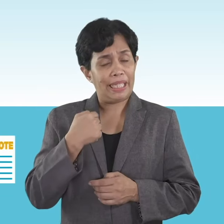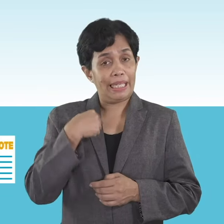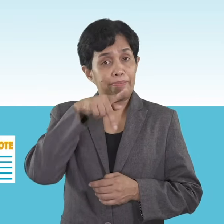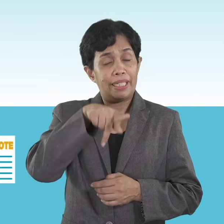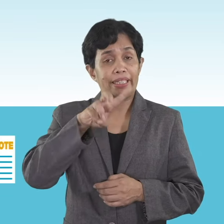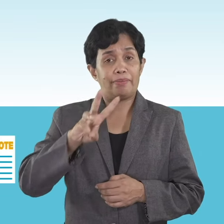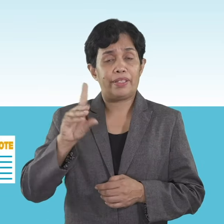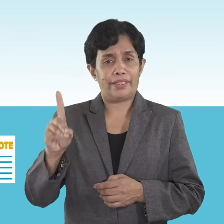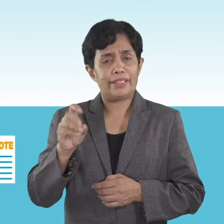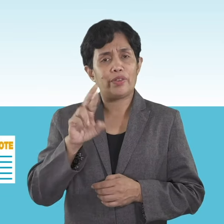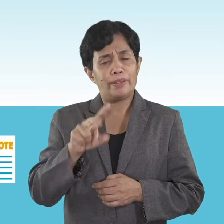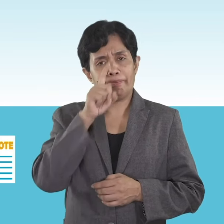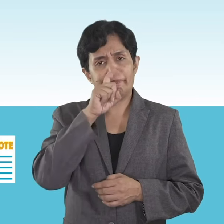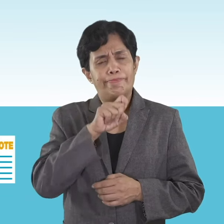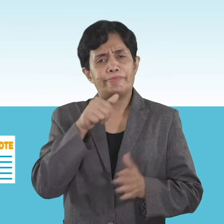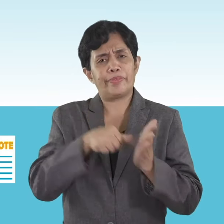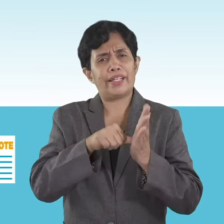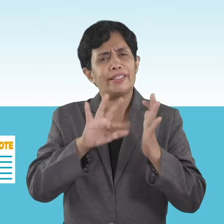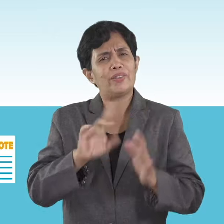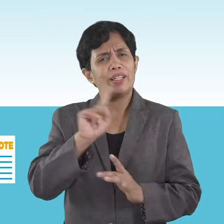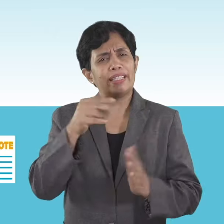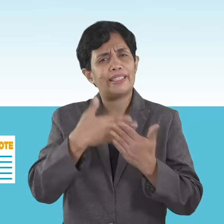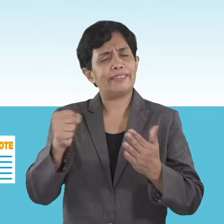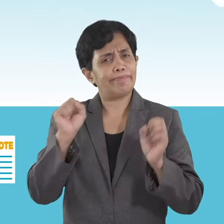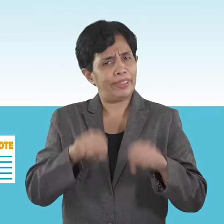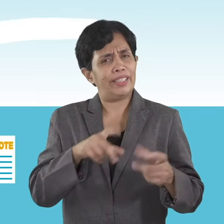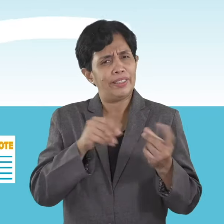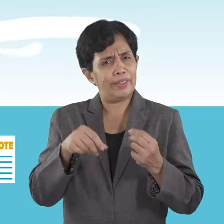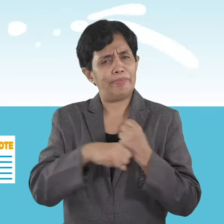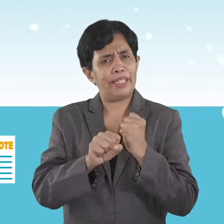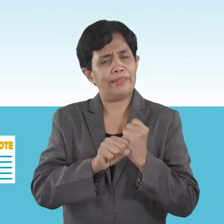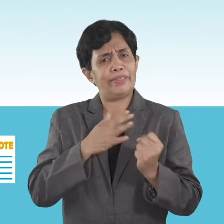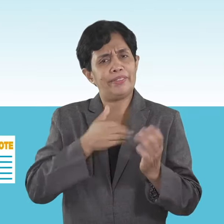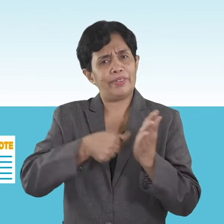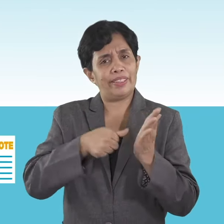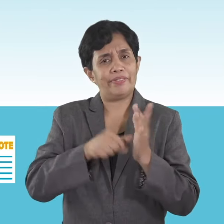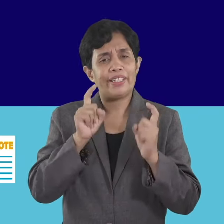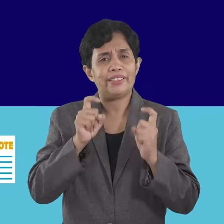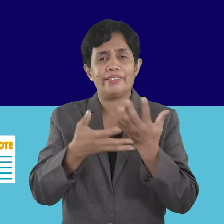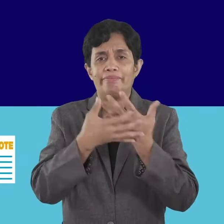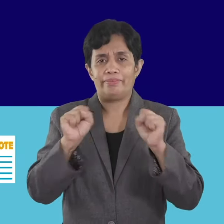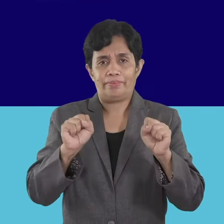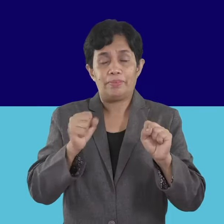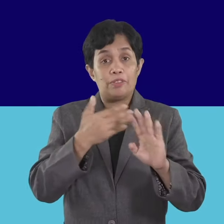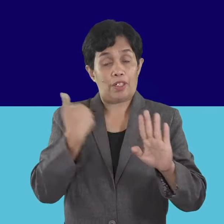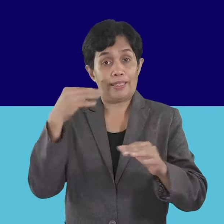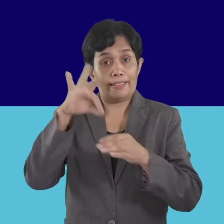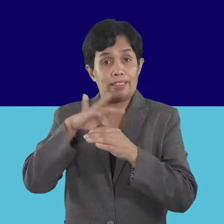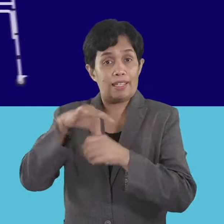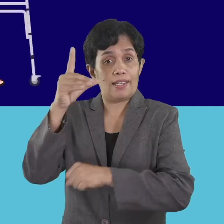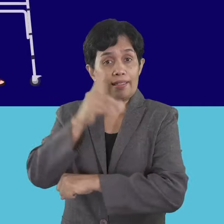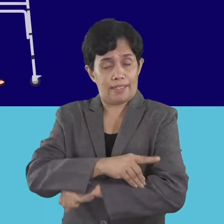PWD or senior voter. What are the things I can do to make my voting faster and safer? Before Election Day,